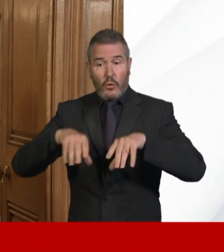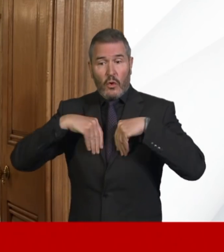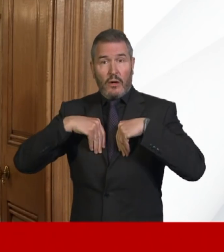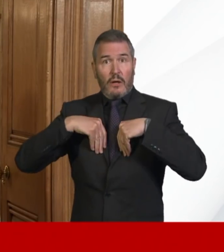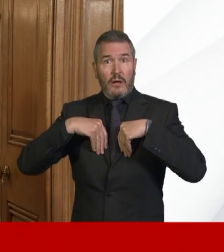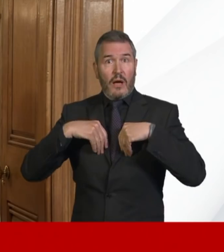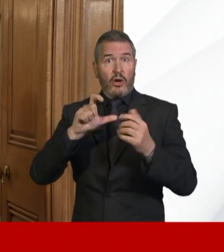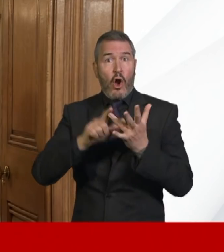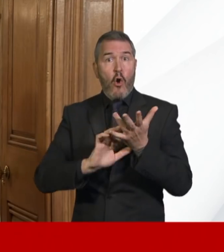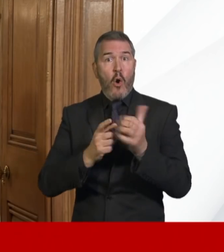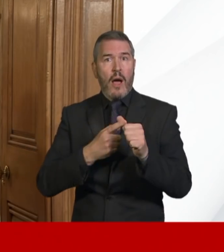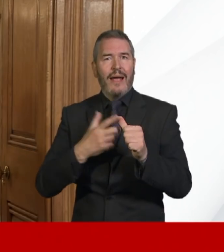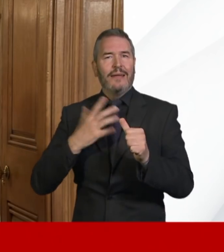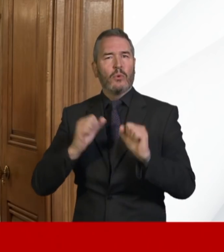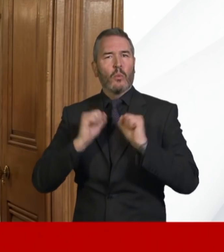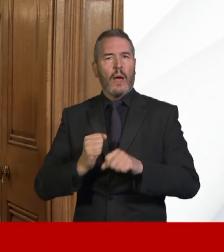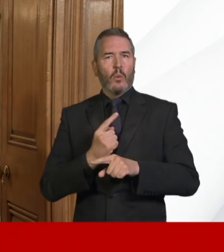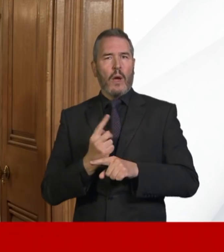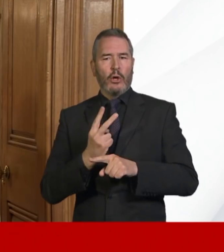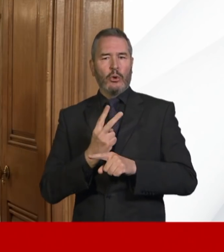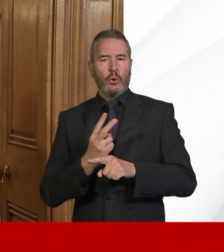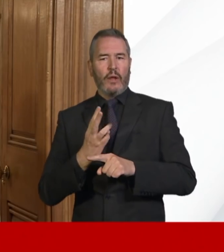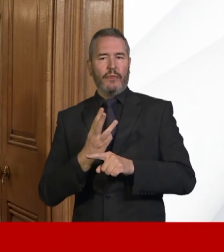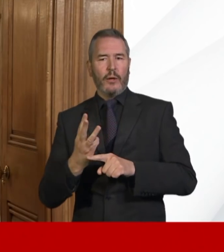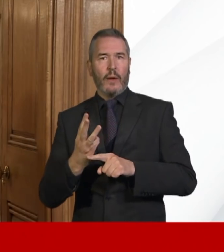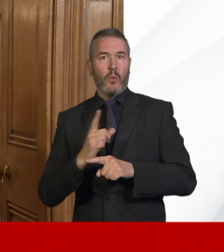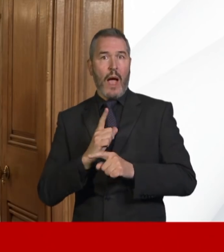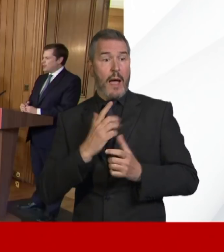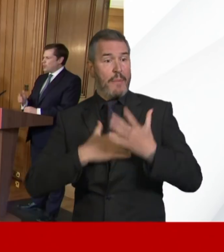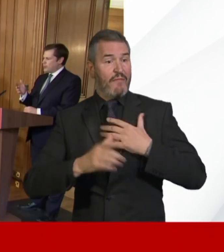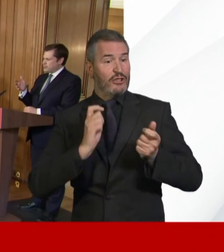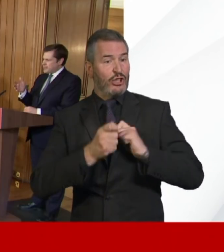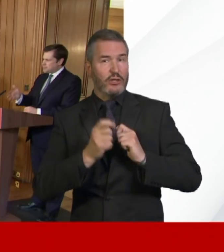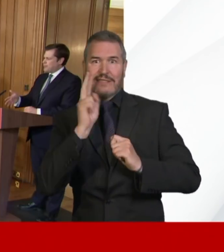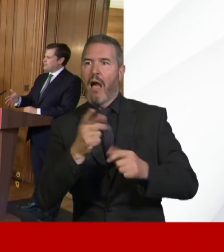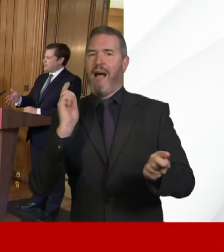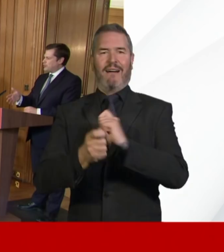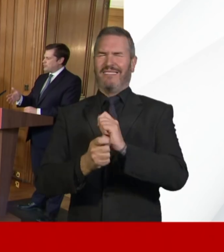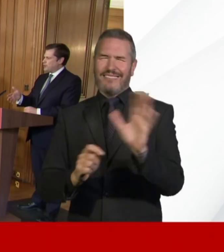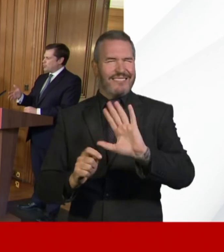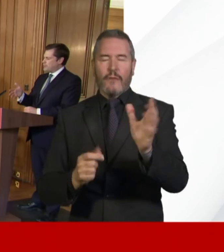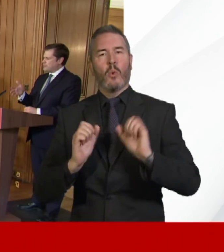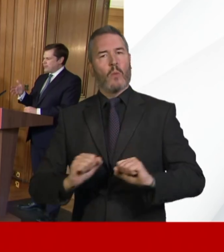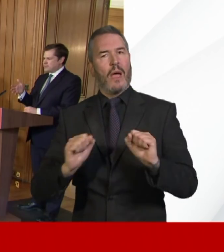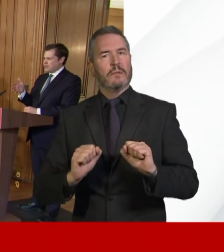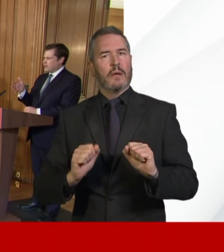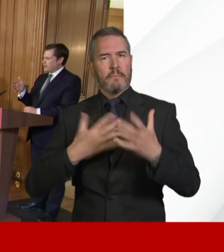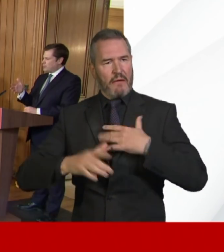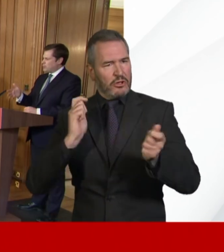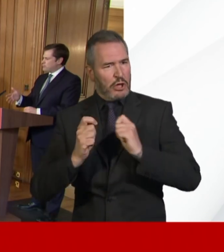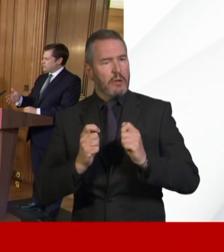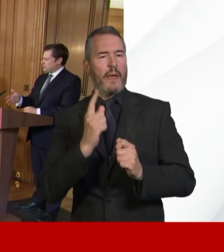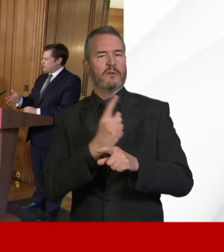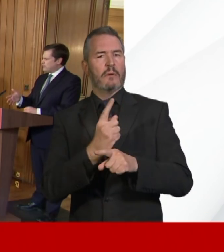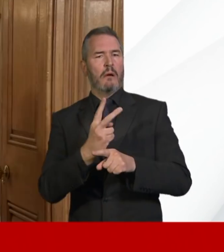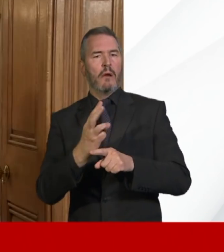a couple of weeks to see how effective each one of those in turn has been. When we've implemented them, we've